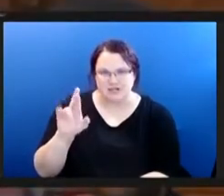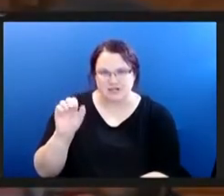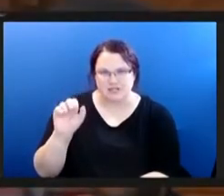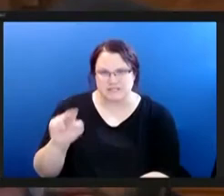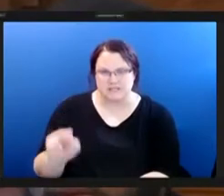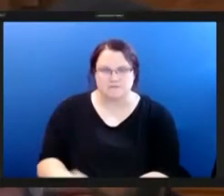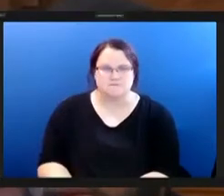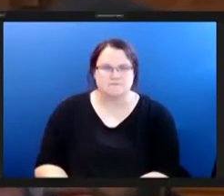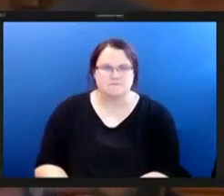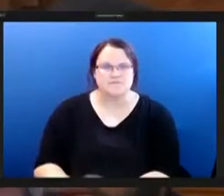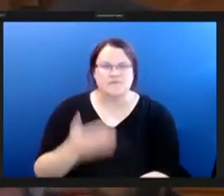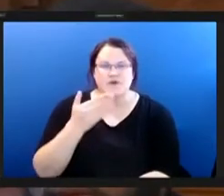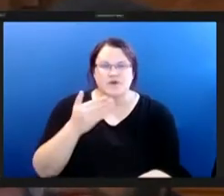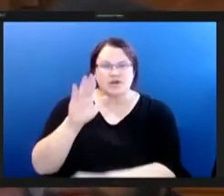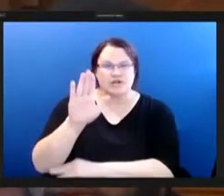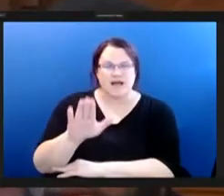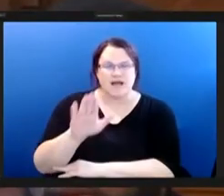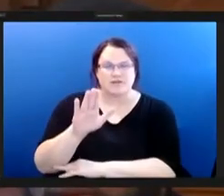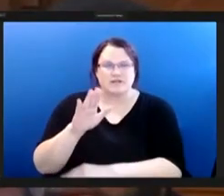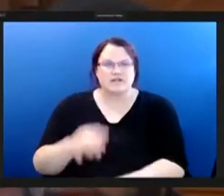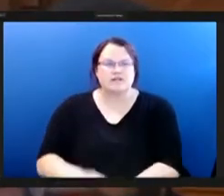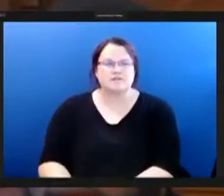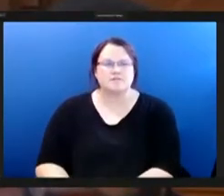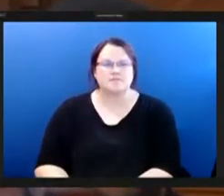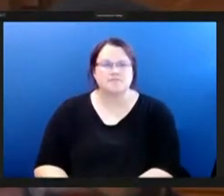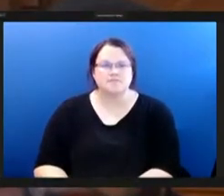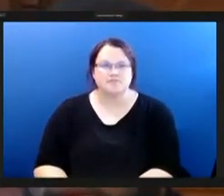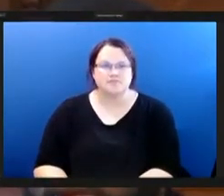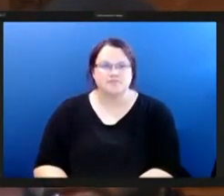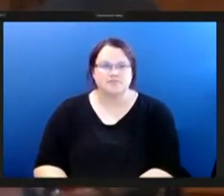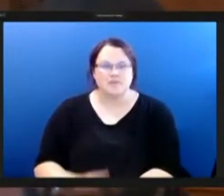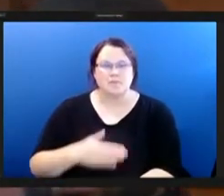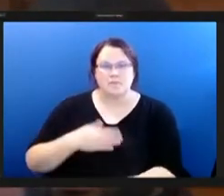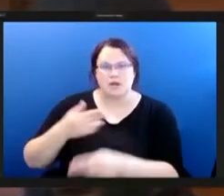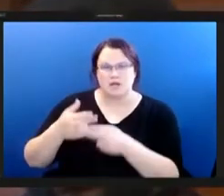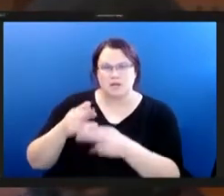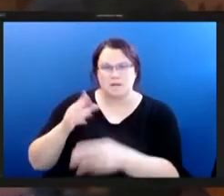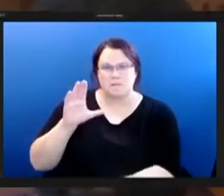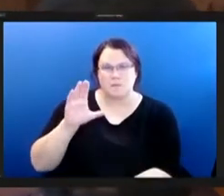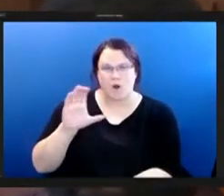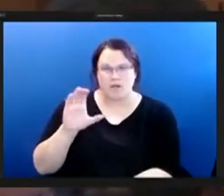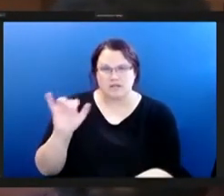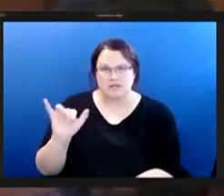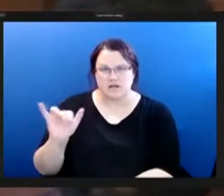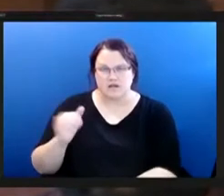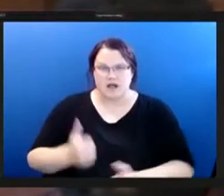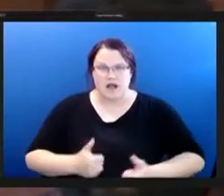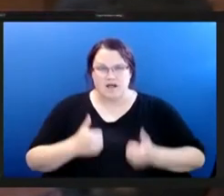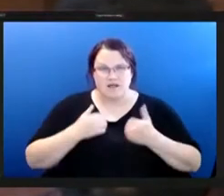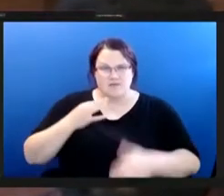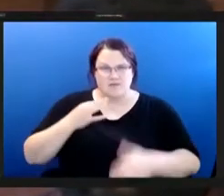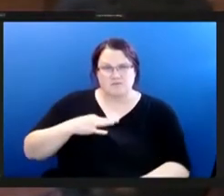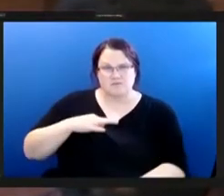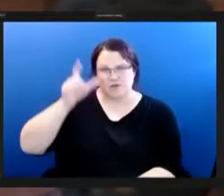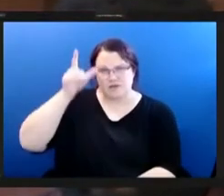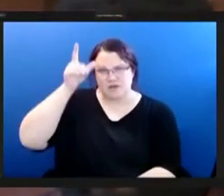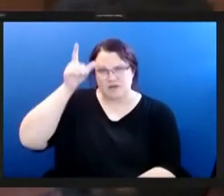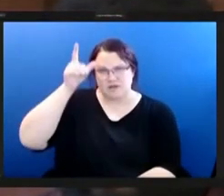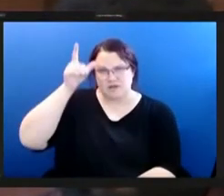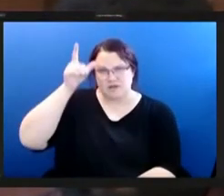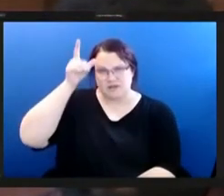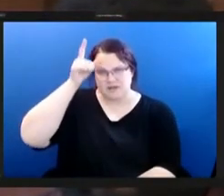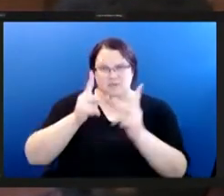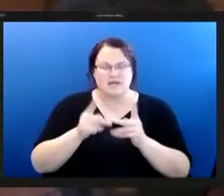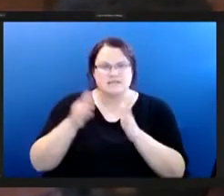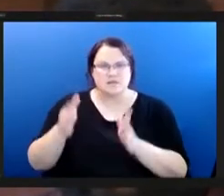good afternoon city council members and staff my name is colleen young and i live in the pittsburgh lincoln place neighborhood i'm also the director